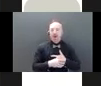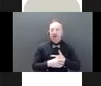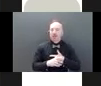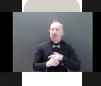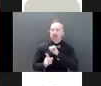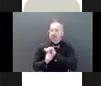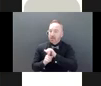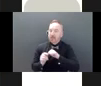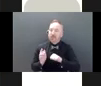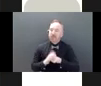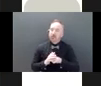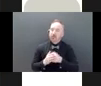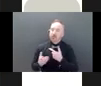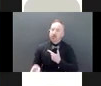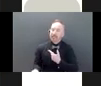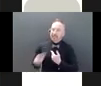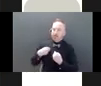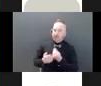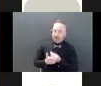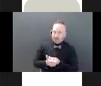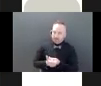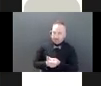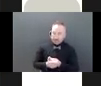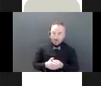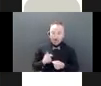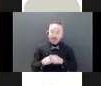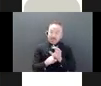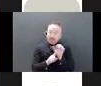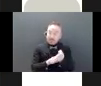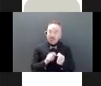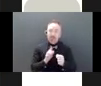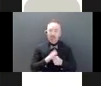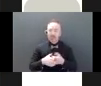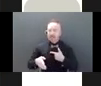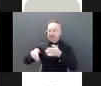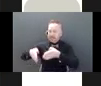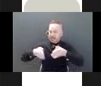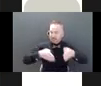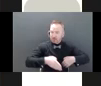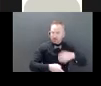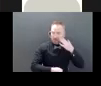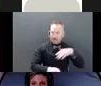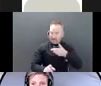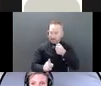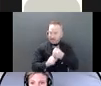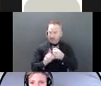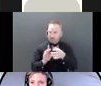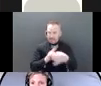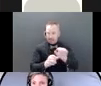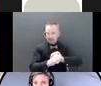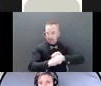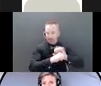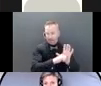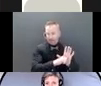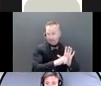whatever that situation that we know that individuals have been impacted significantly from COVID from